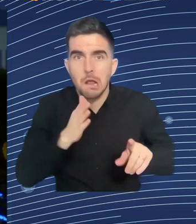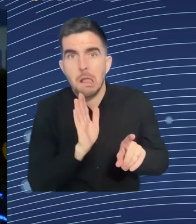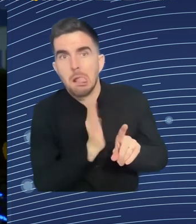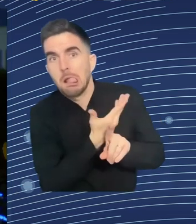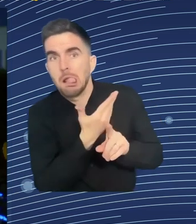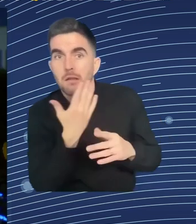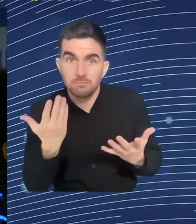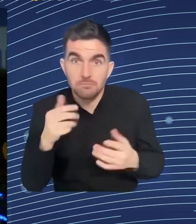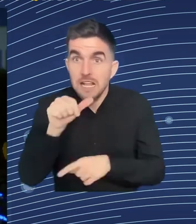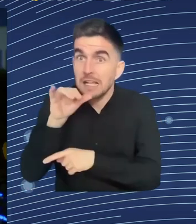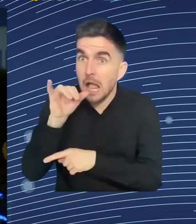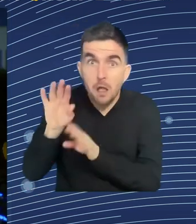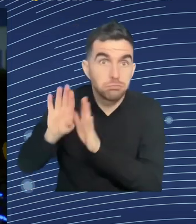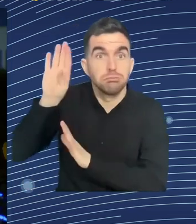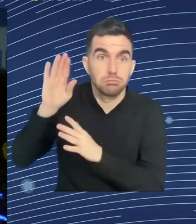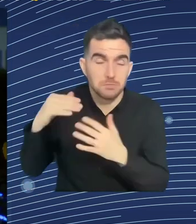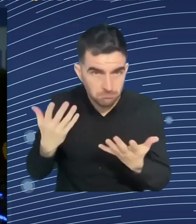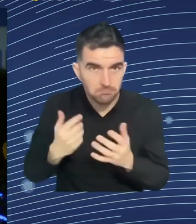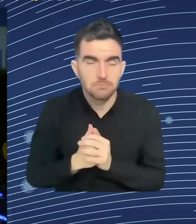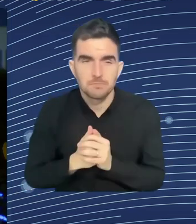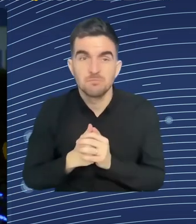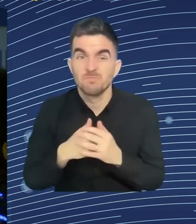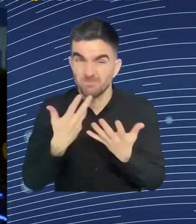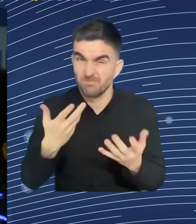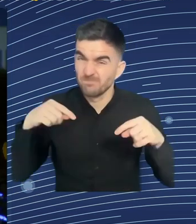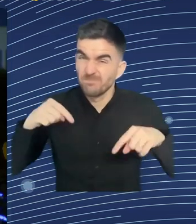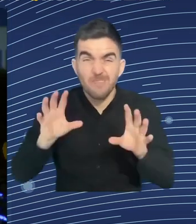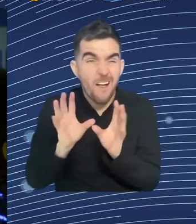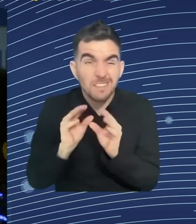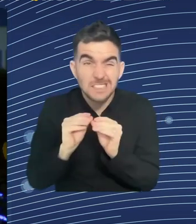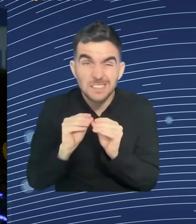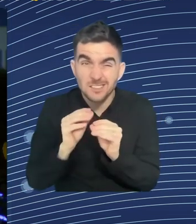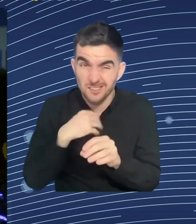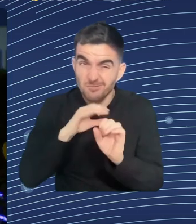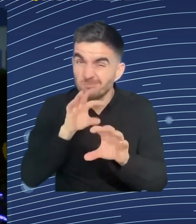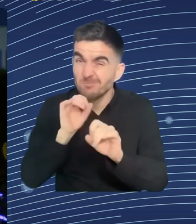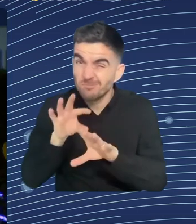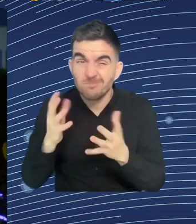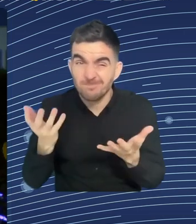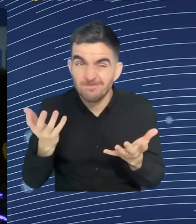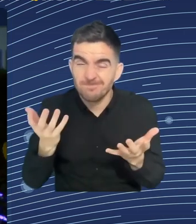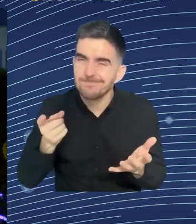Now, it must be a British person in control of this diagram. Yeah, he keeps moving it away.